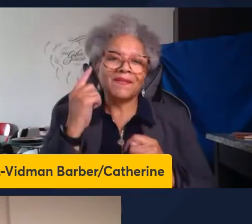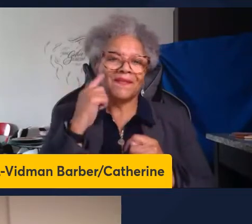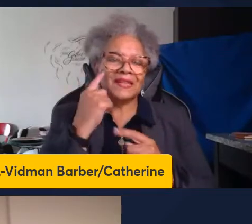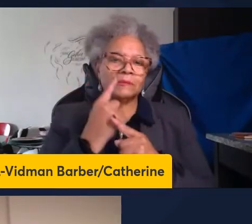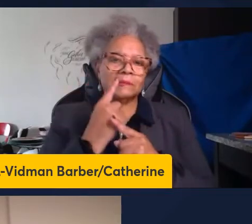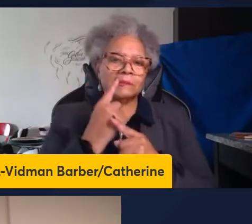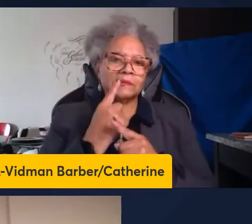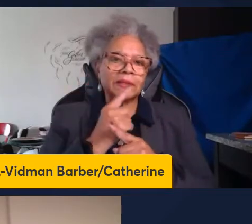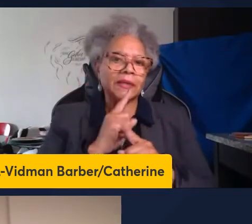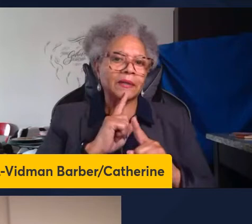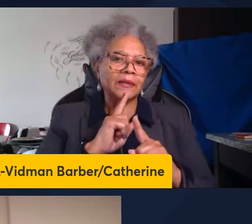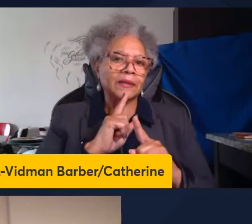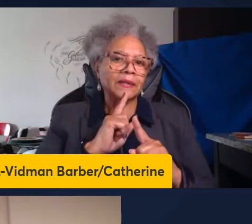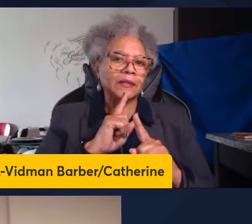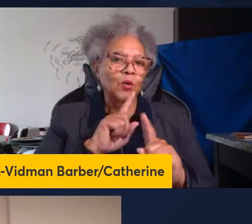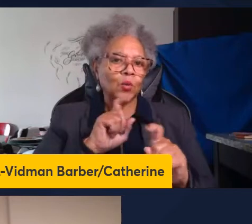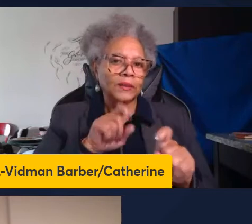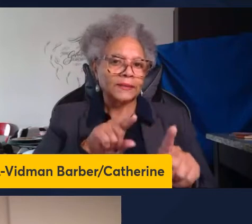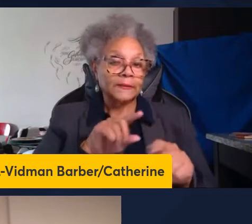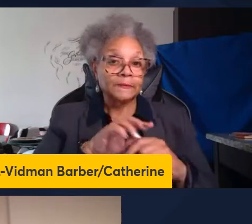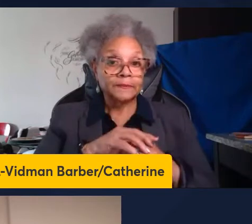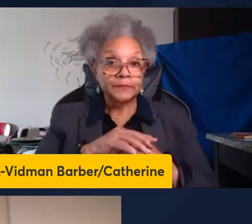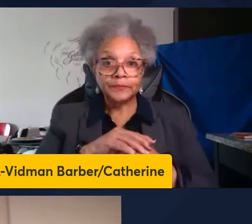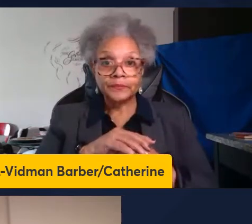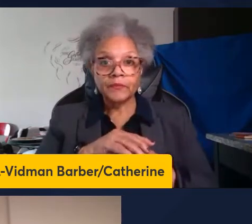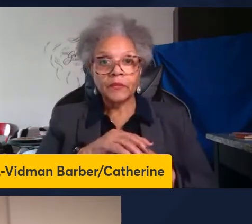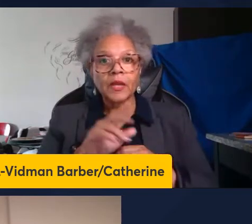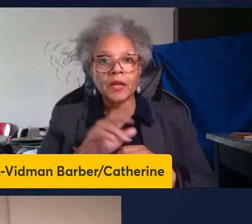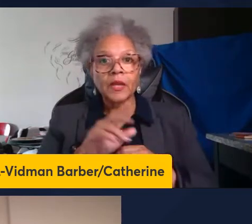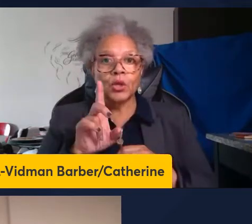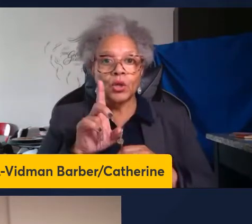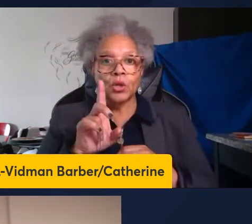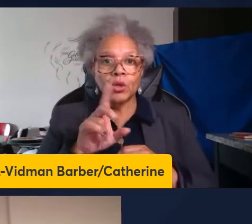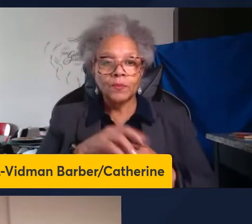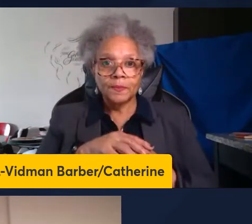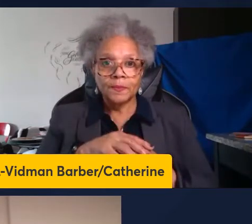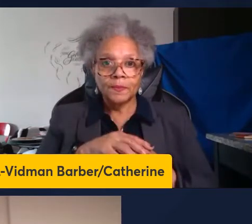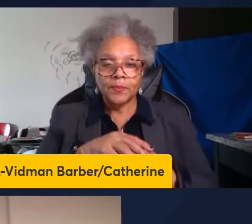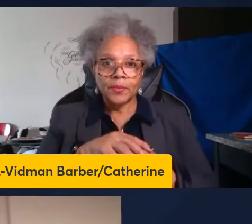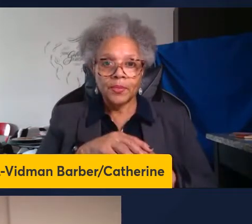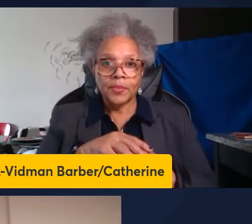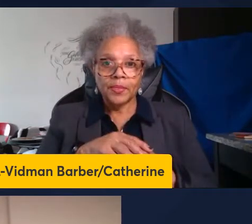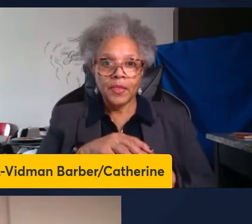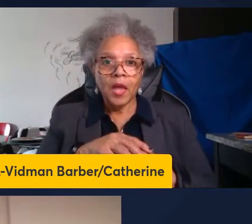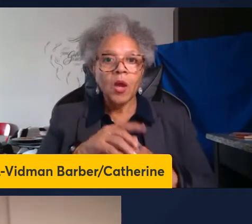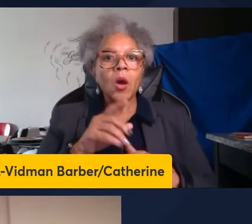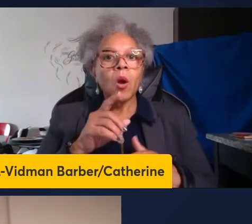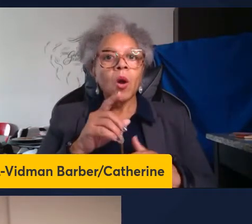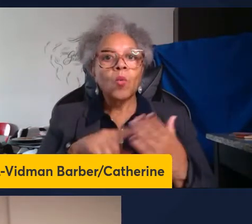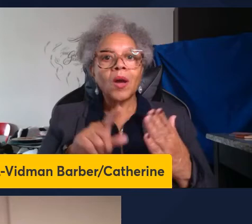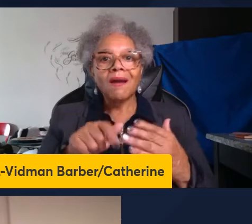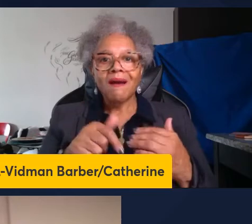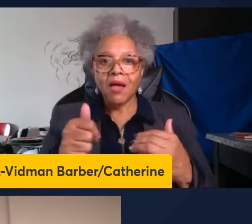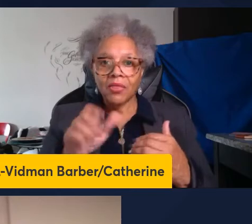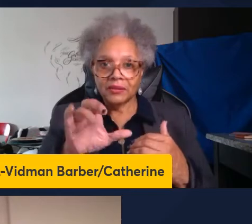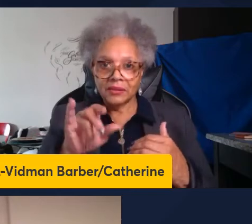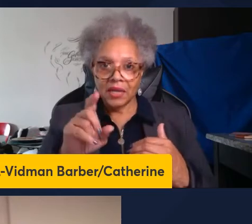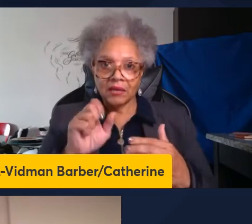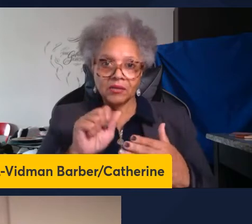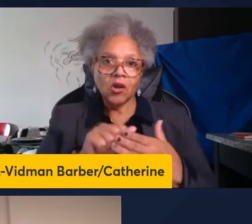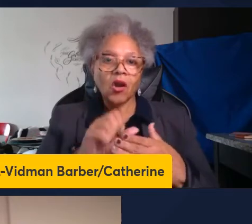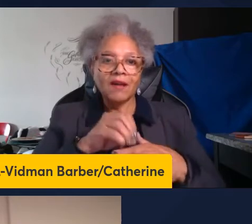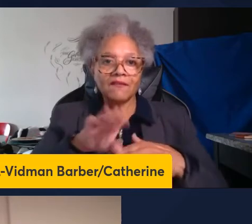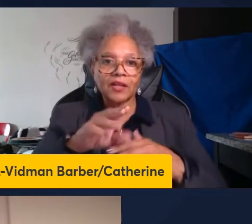do do we need I mean what are the cells that are affected with this knockout